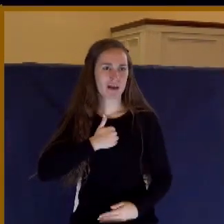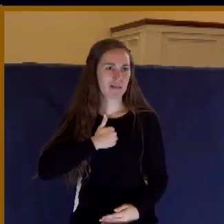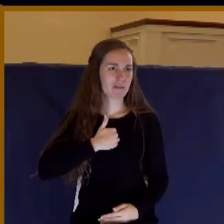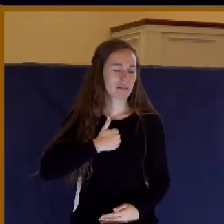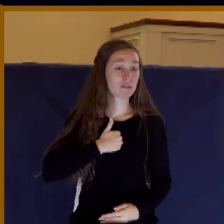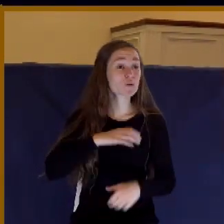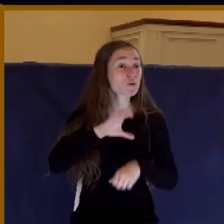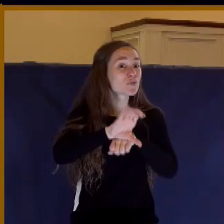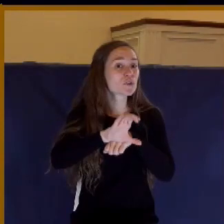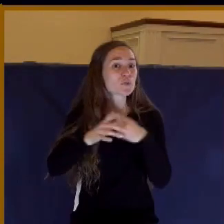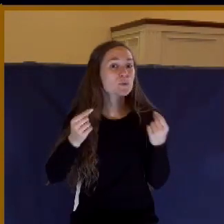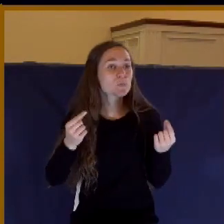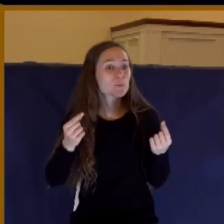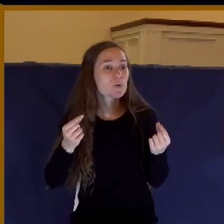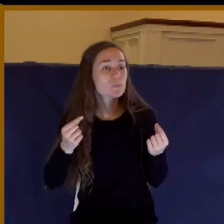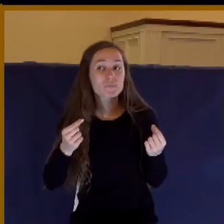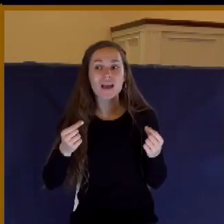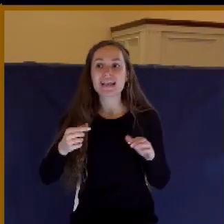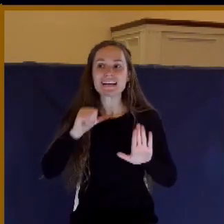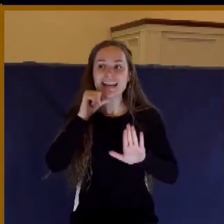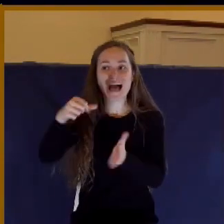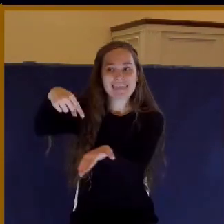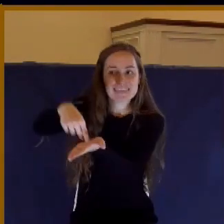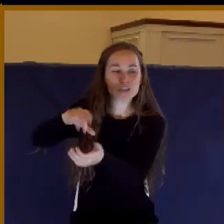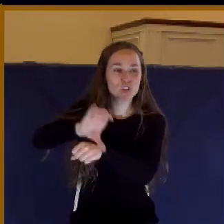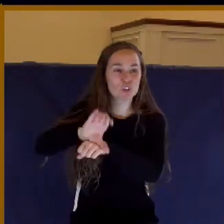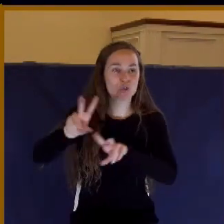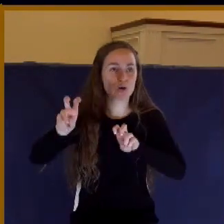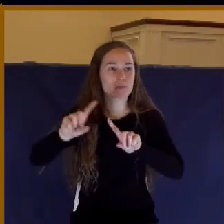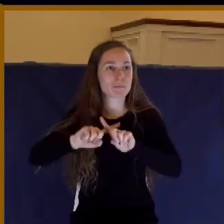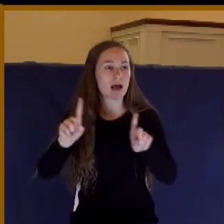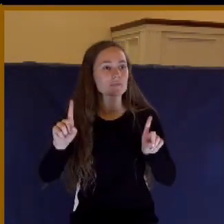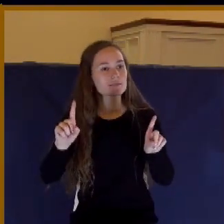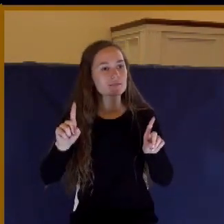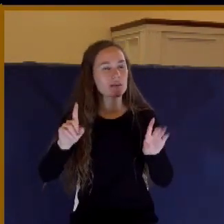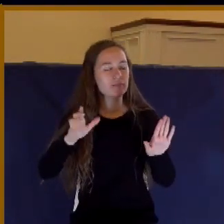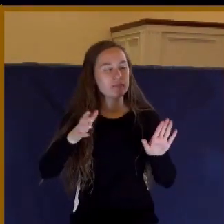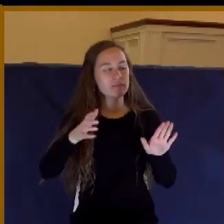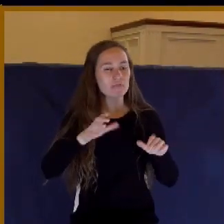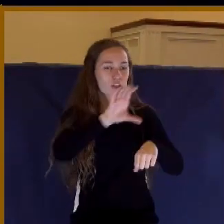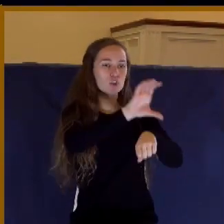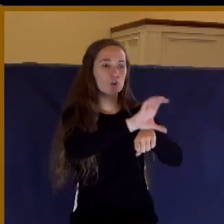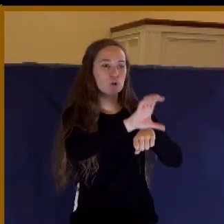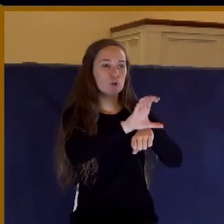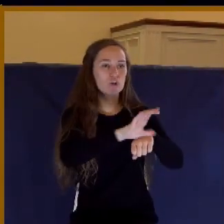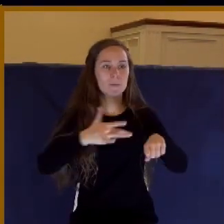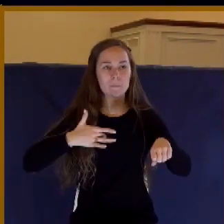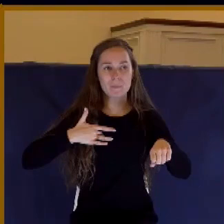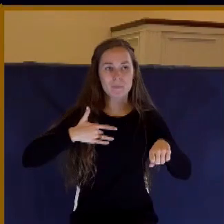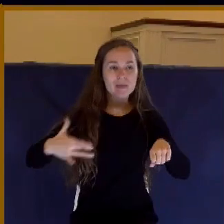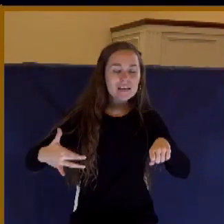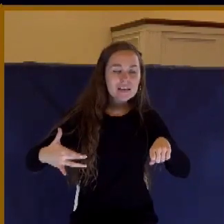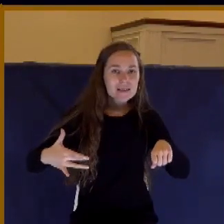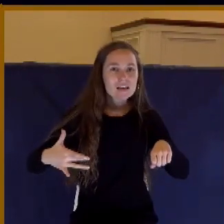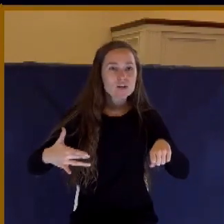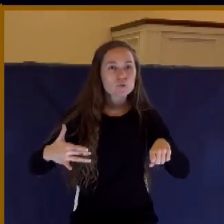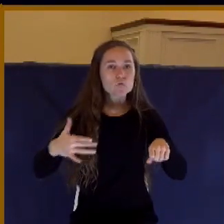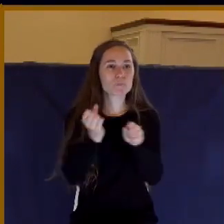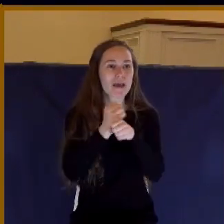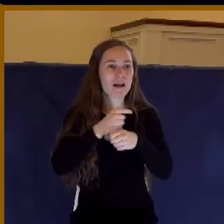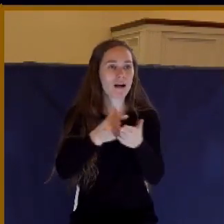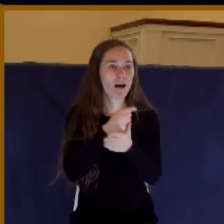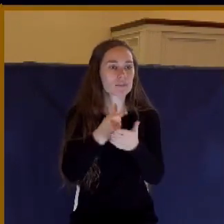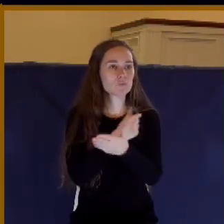the church, not this church, not me, but the average church just tones the gospel message down